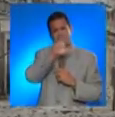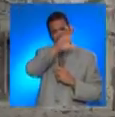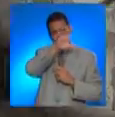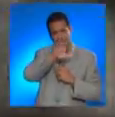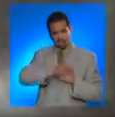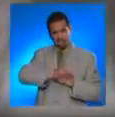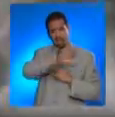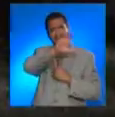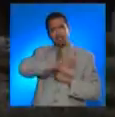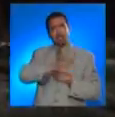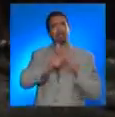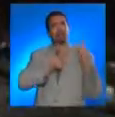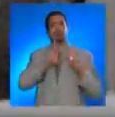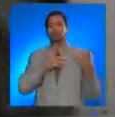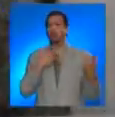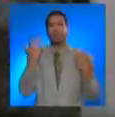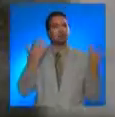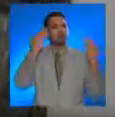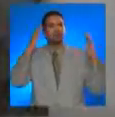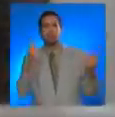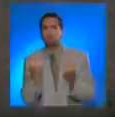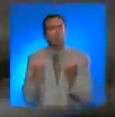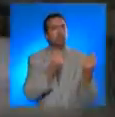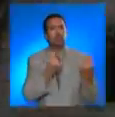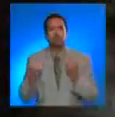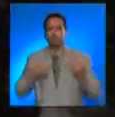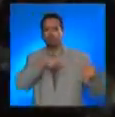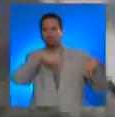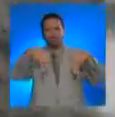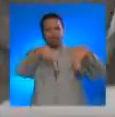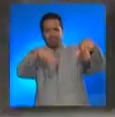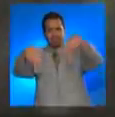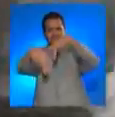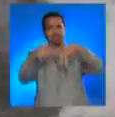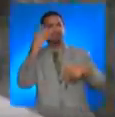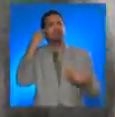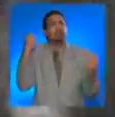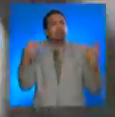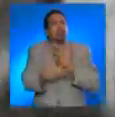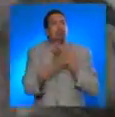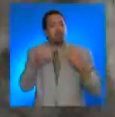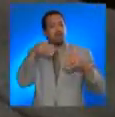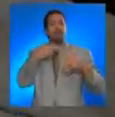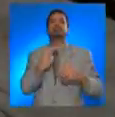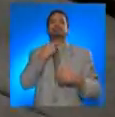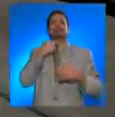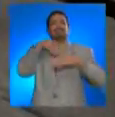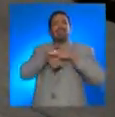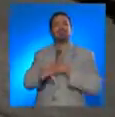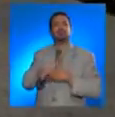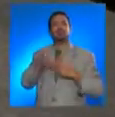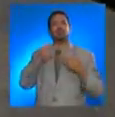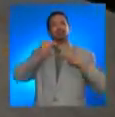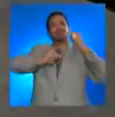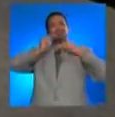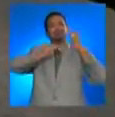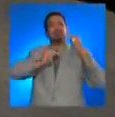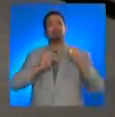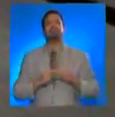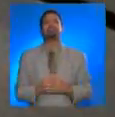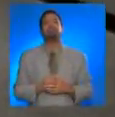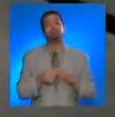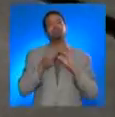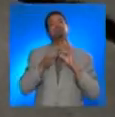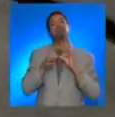coast, where people ran into the streets as they feared being trapped inside the buildings. The soil was cracked